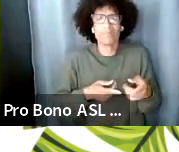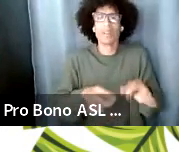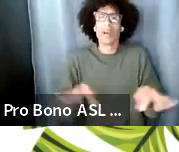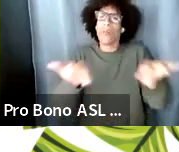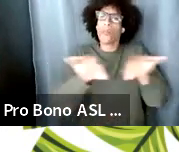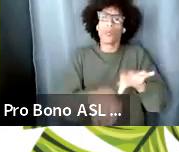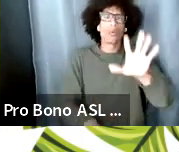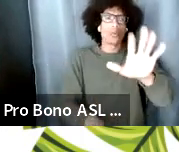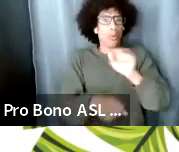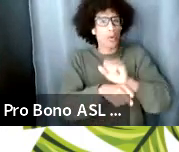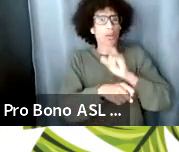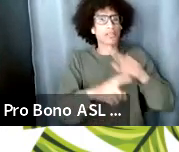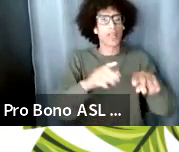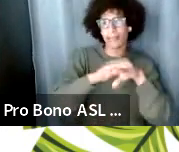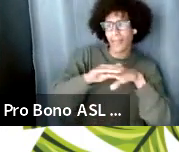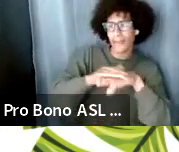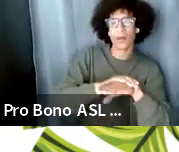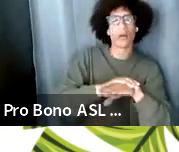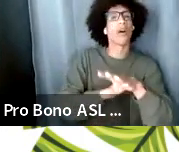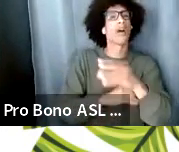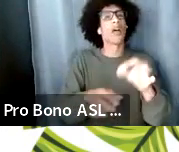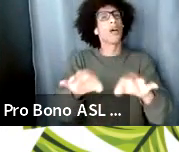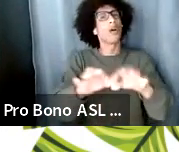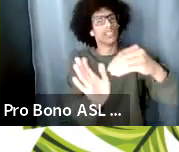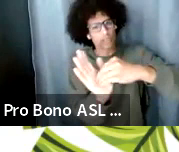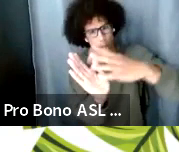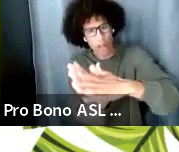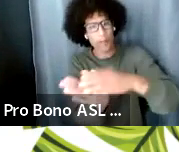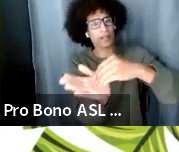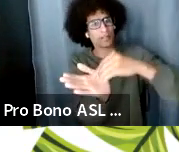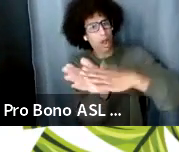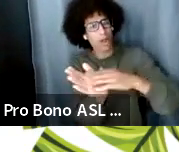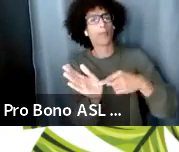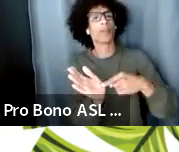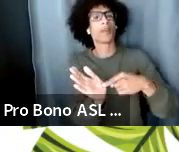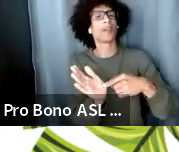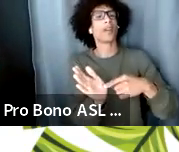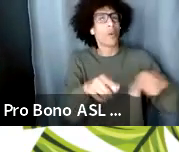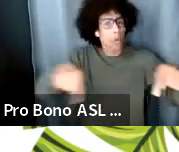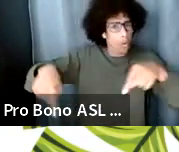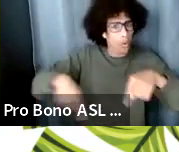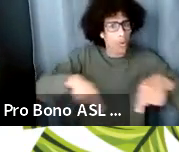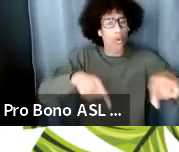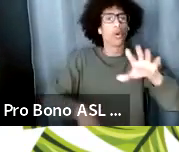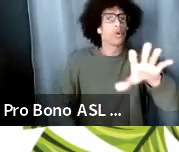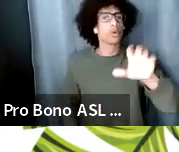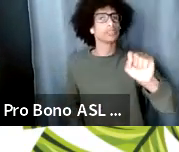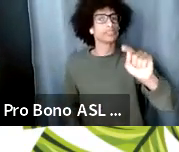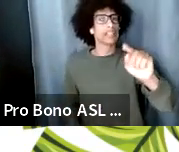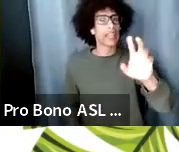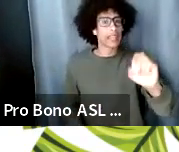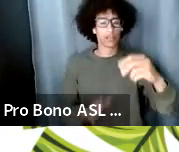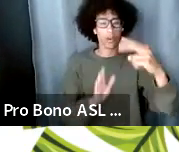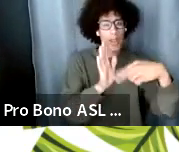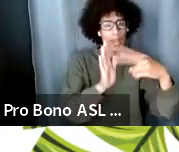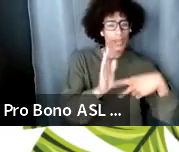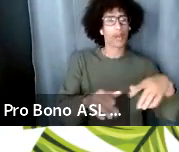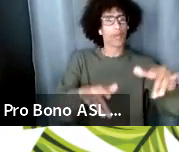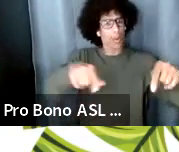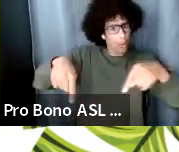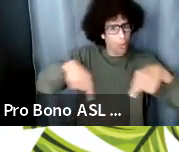document i can't stress enough record your readings record your stage readings record your performances